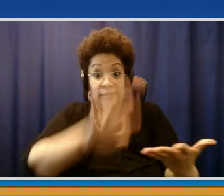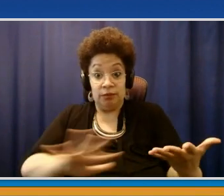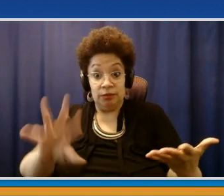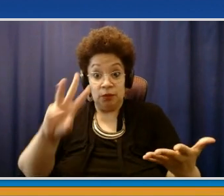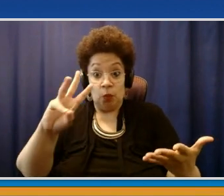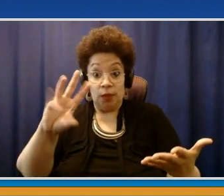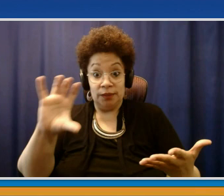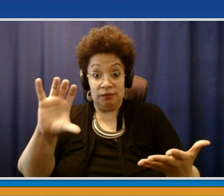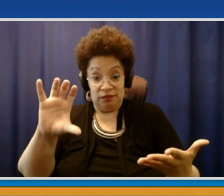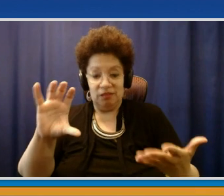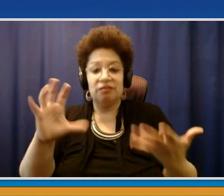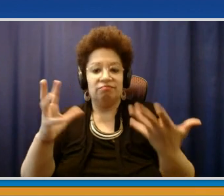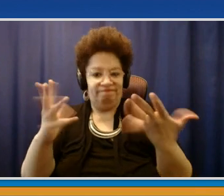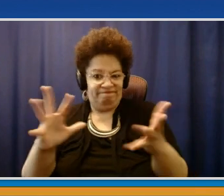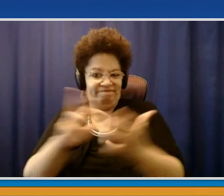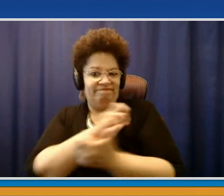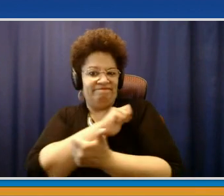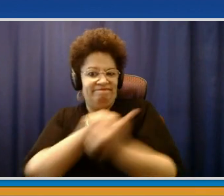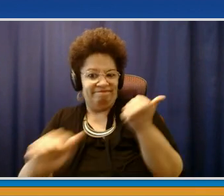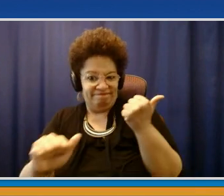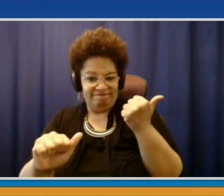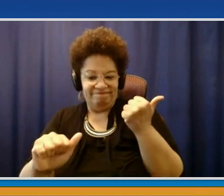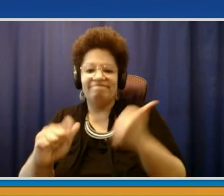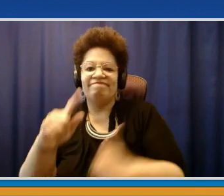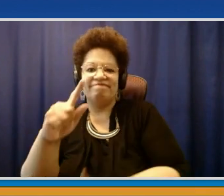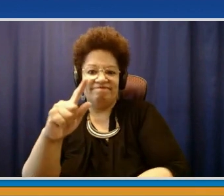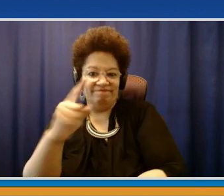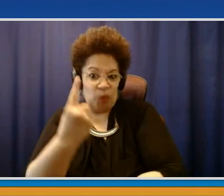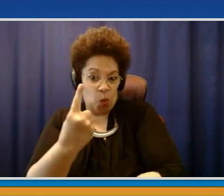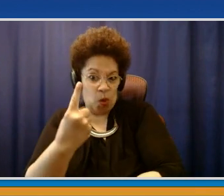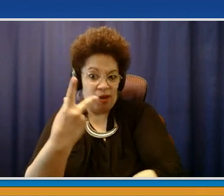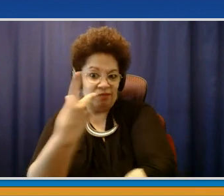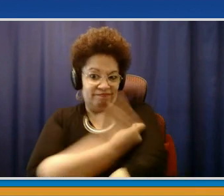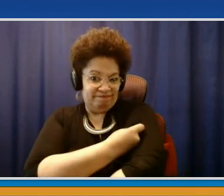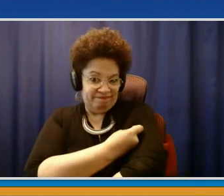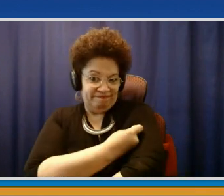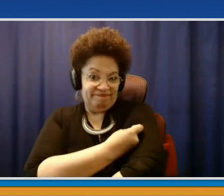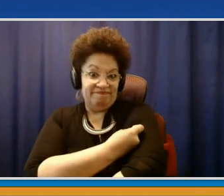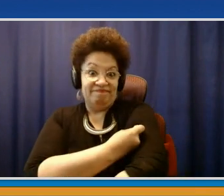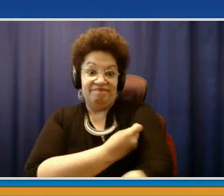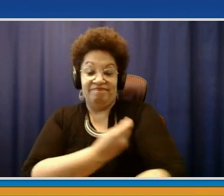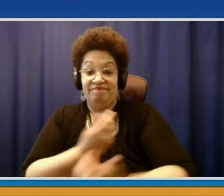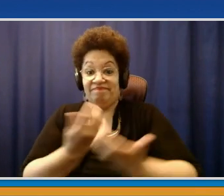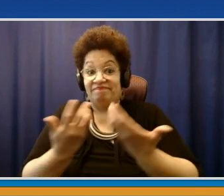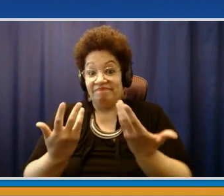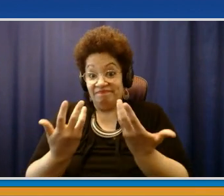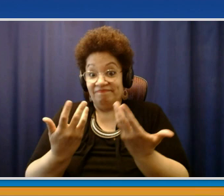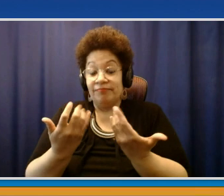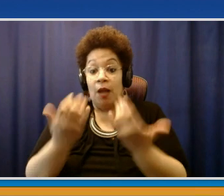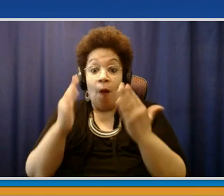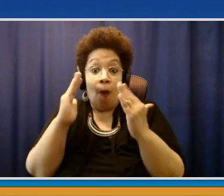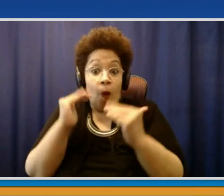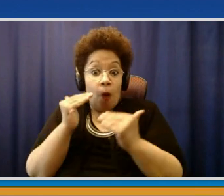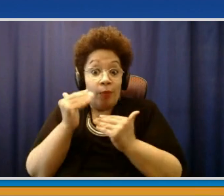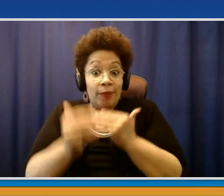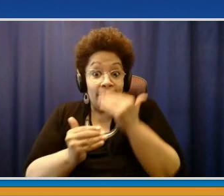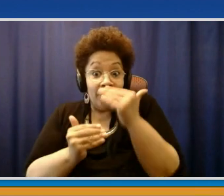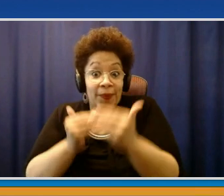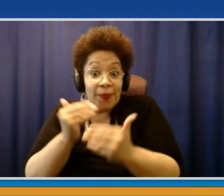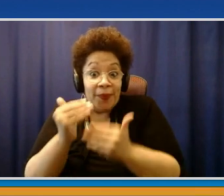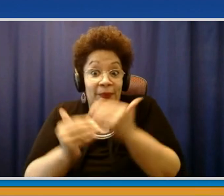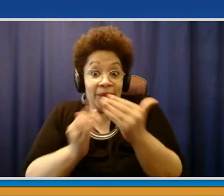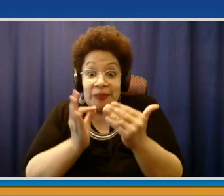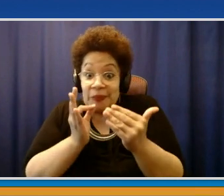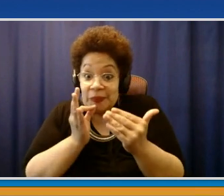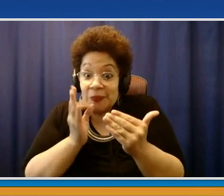a three to four week period of time, that number of fully vaccination would go up to 56% as those people are taking care of vaccine. then of course, we're